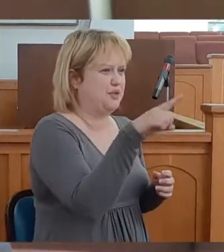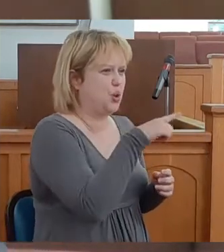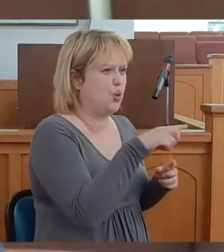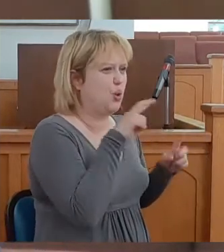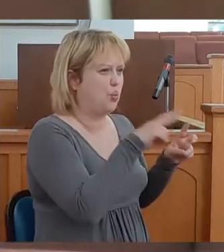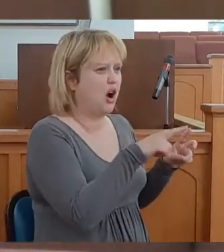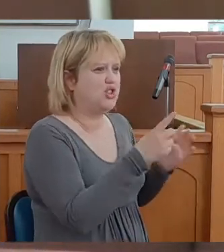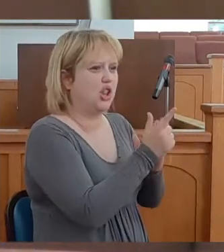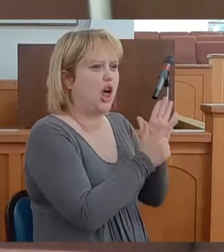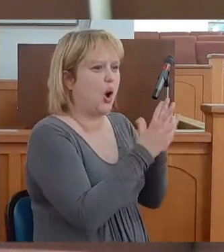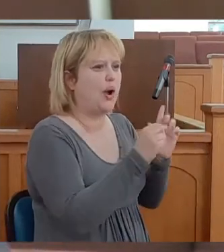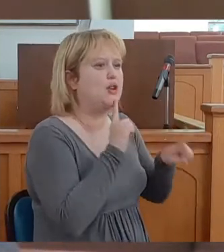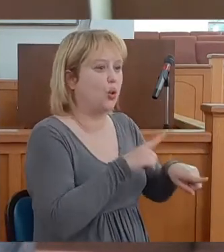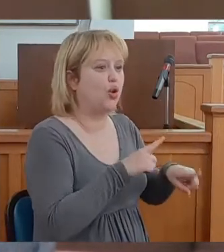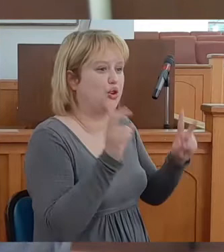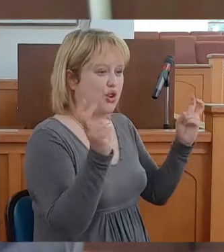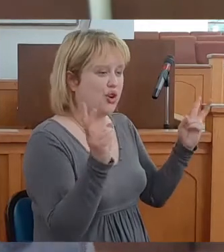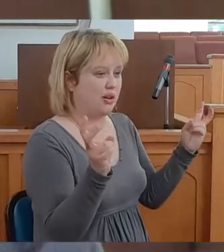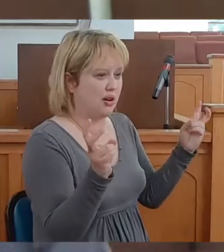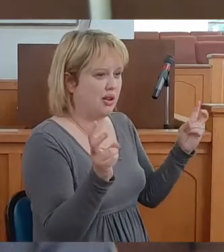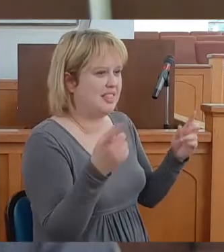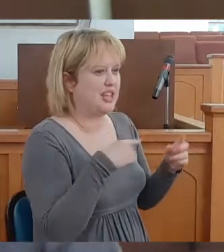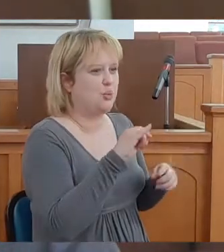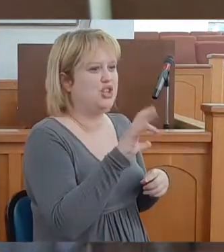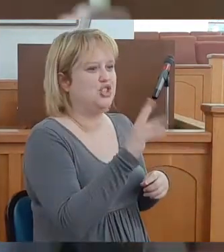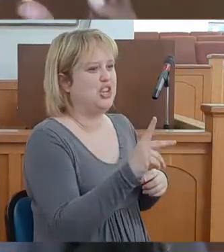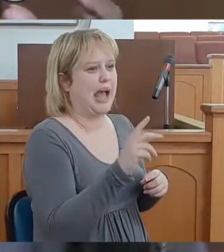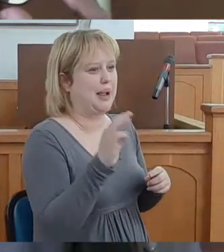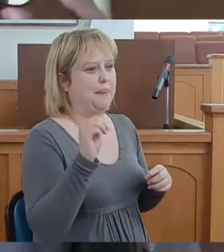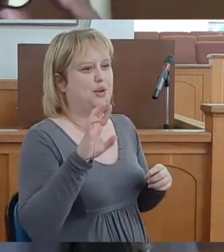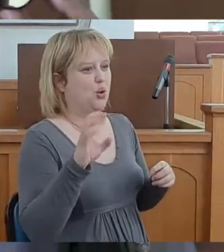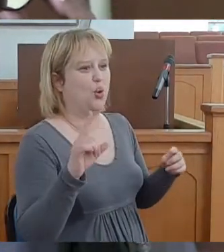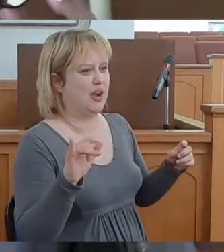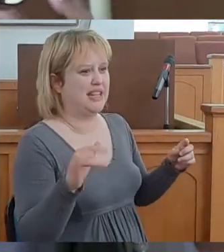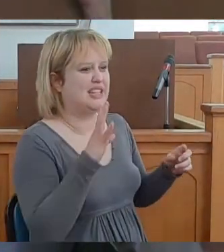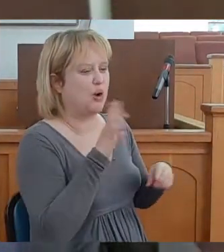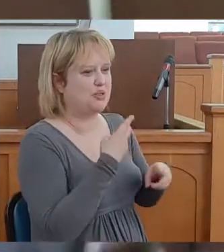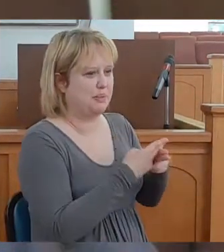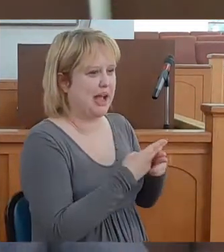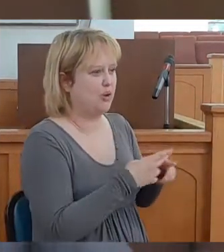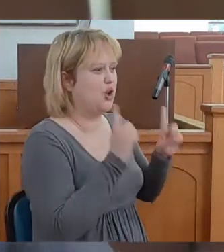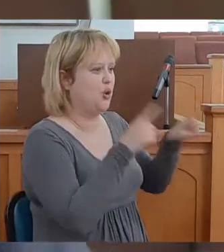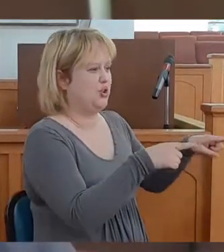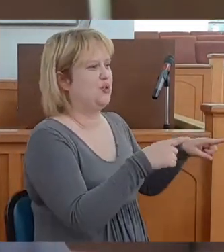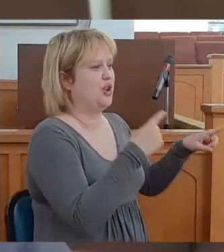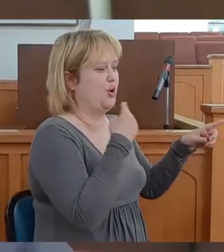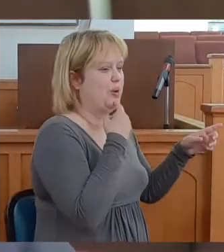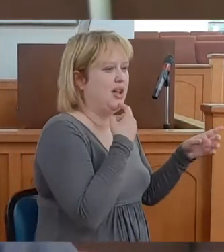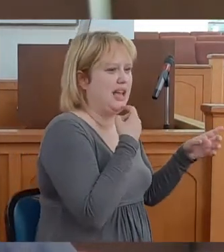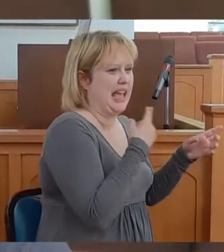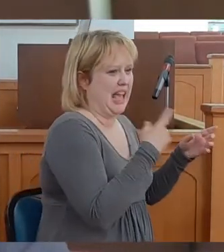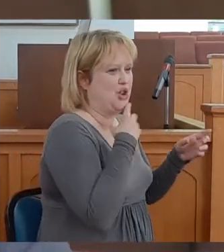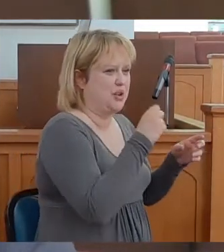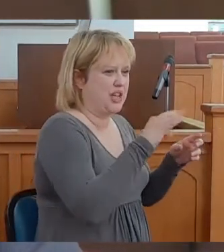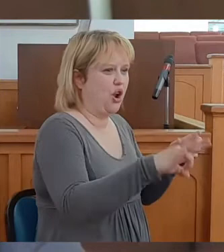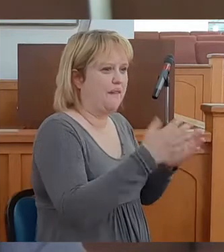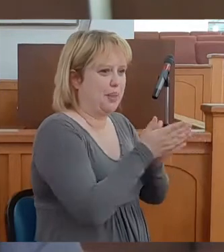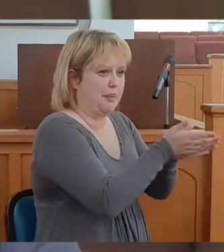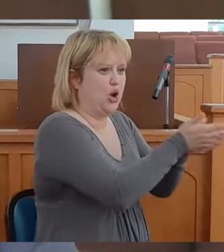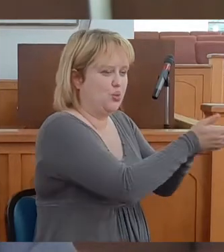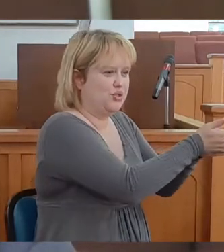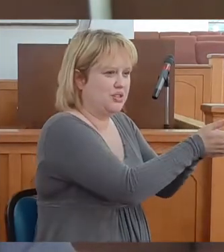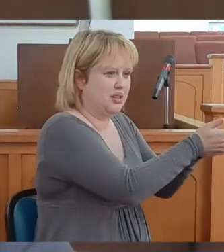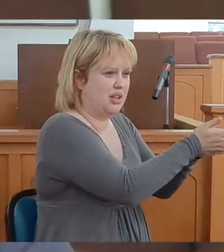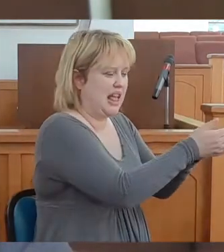watch the Lord and Order, but that's all Jack McCoy talks about was Rikers. You go to Rikers, you get off that boat,